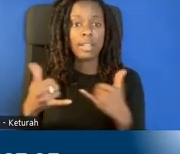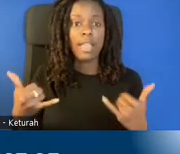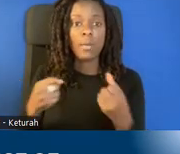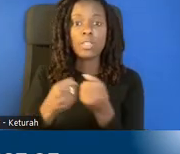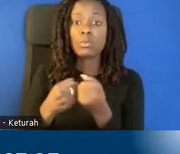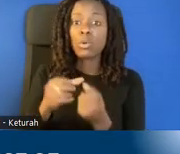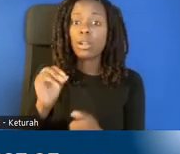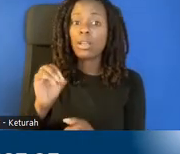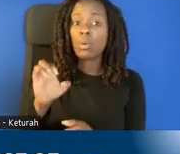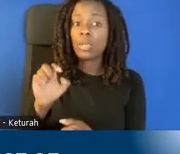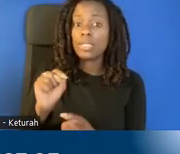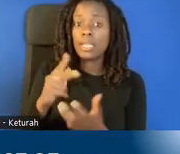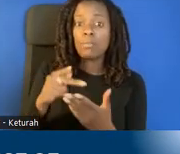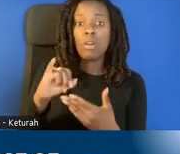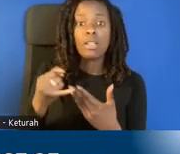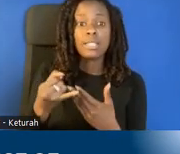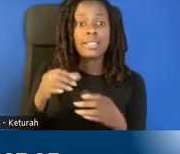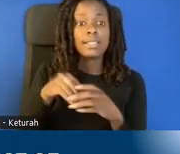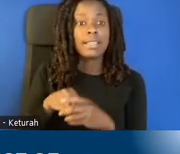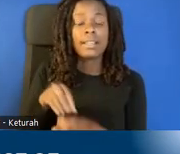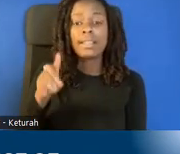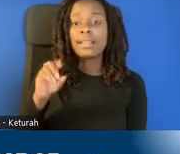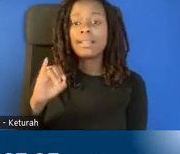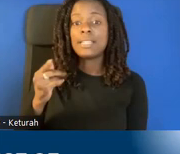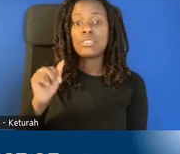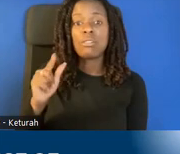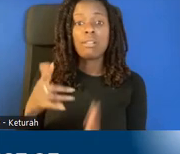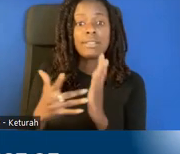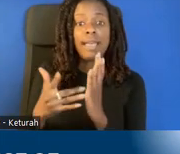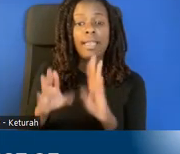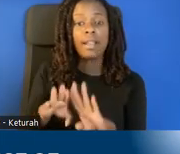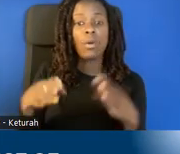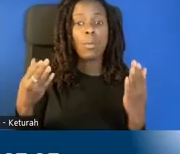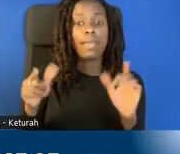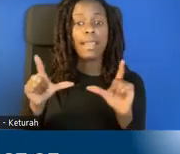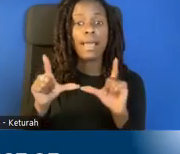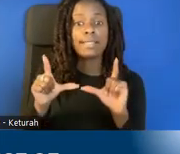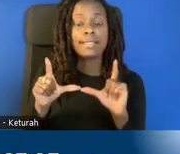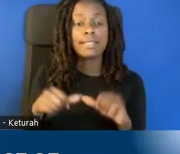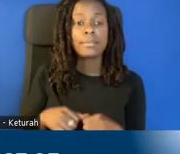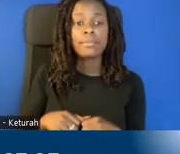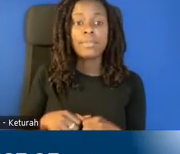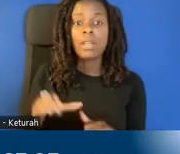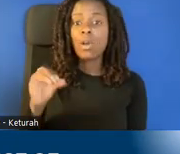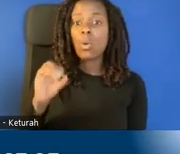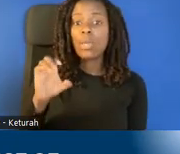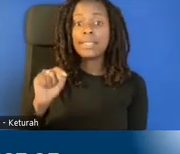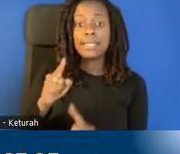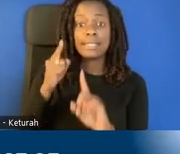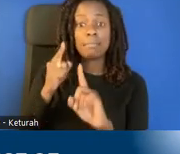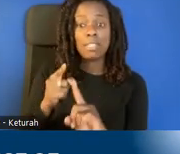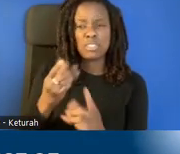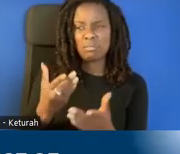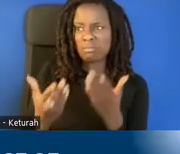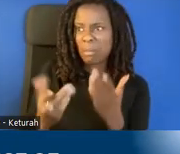digital equity and open licensing. OET's mission, for those of you who aren't familiar with us, student, to